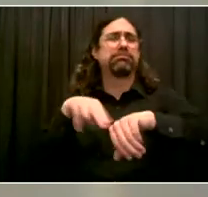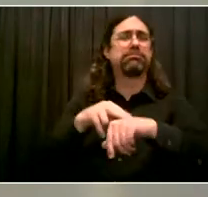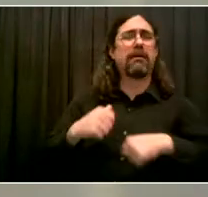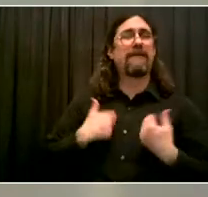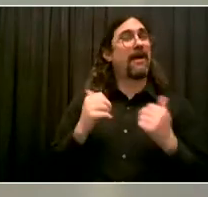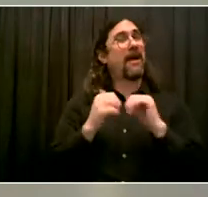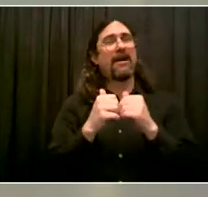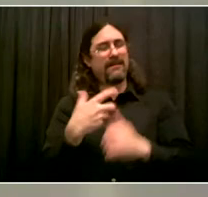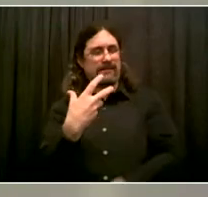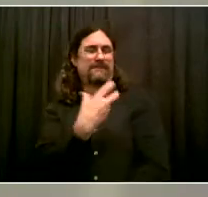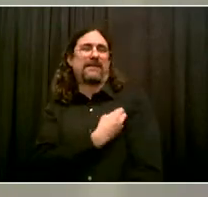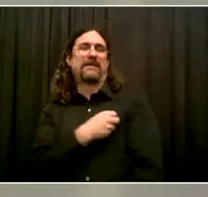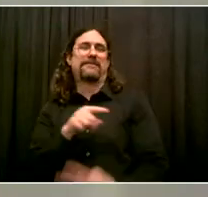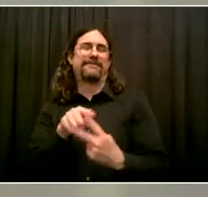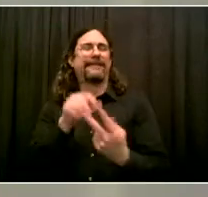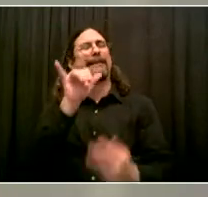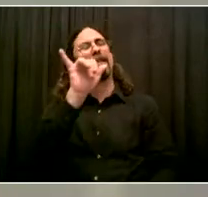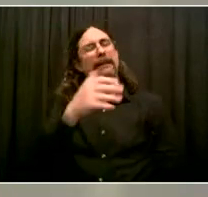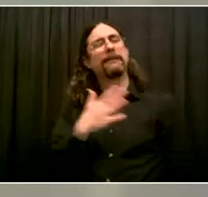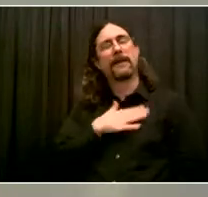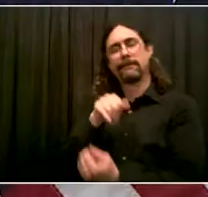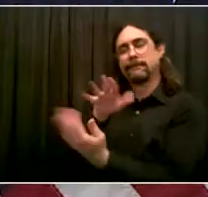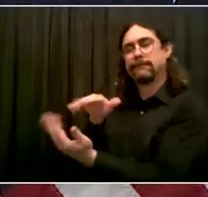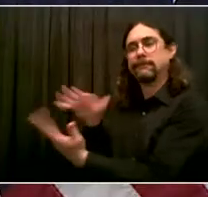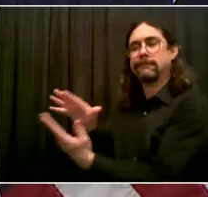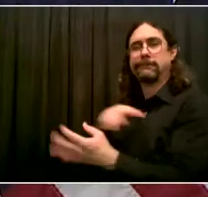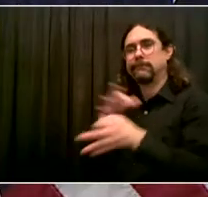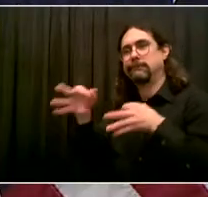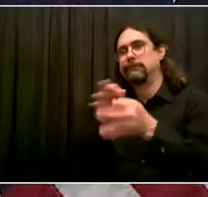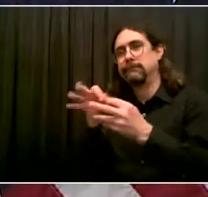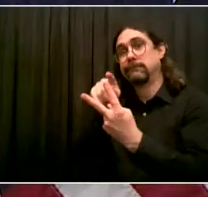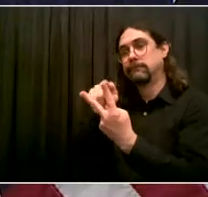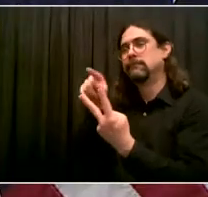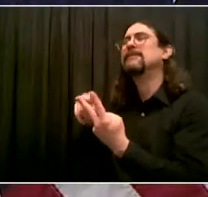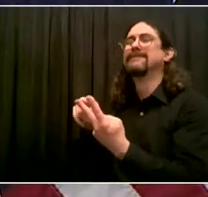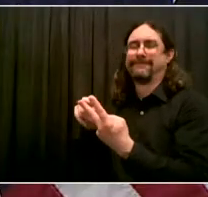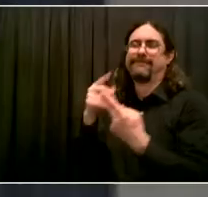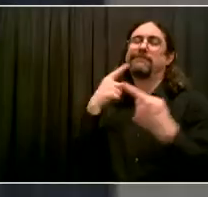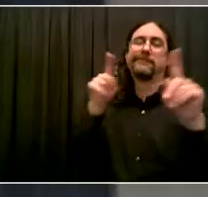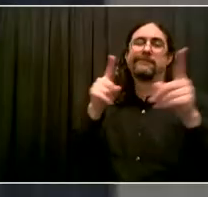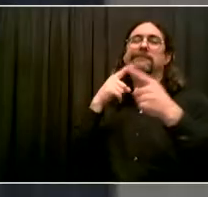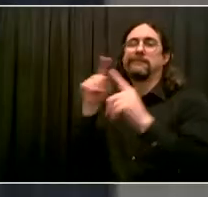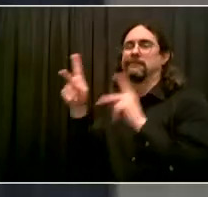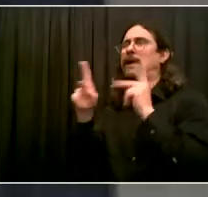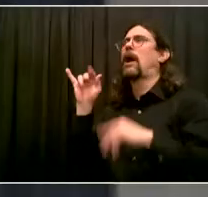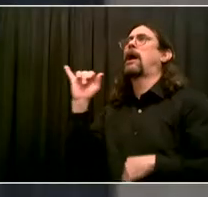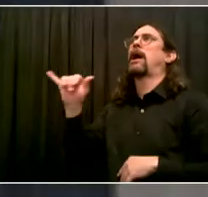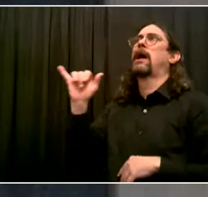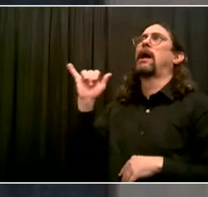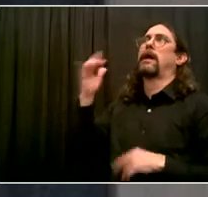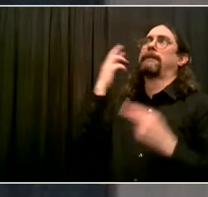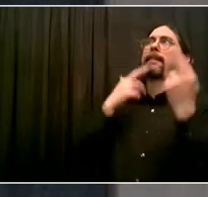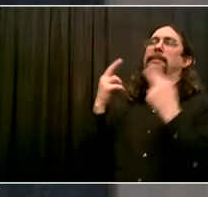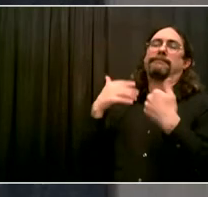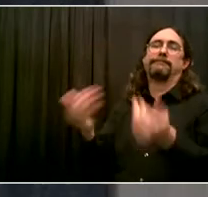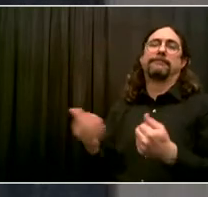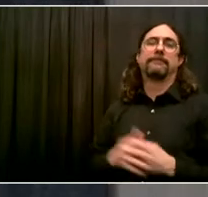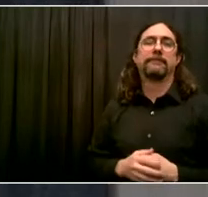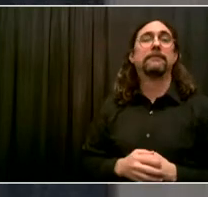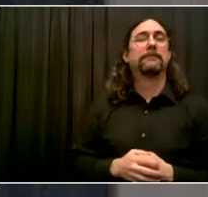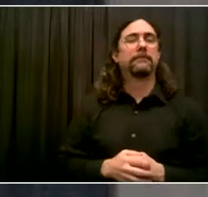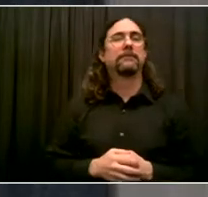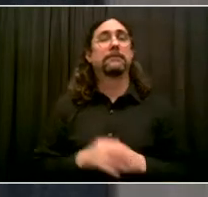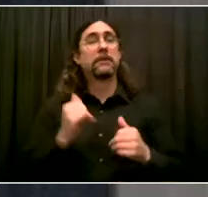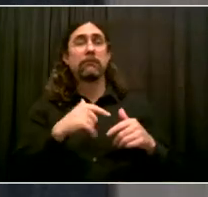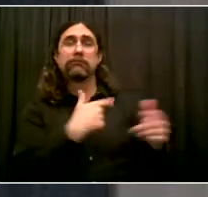best to understand them and try to address them. Thank you. And Dr. Choksi. Sir, I'll just try to pull it together by saying we